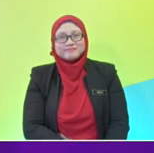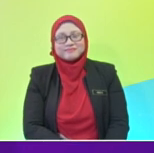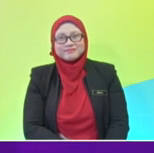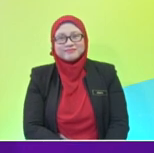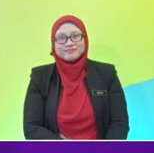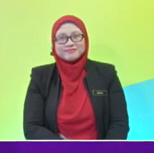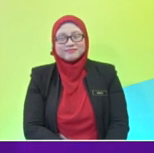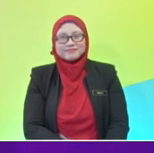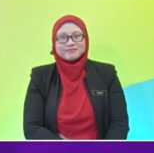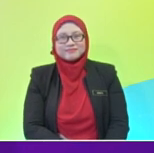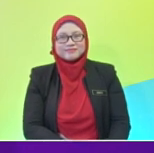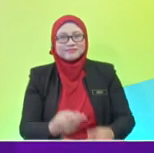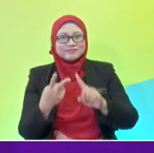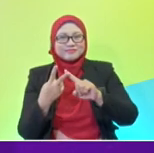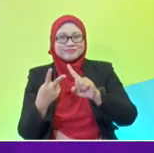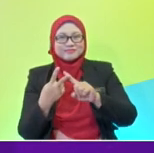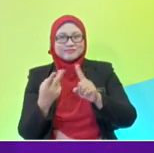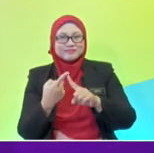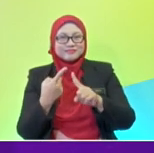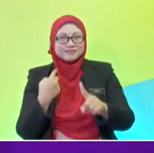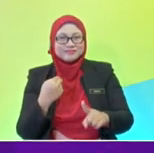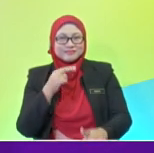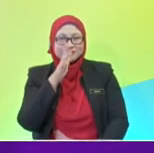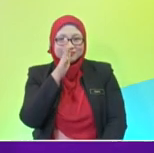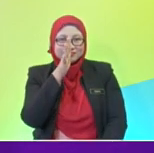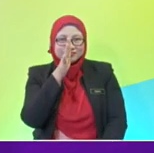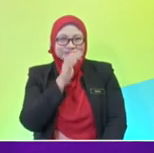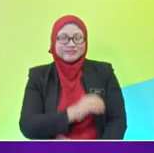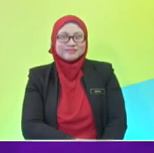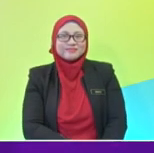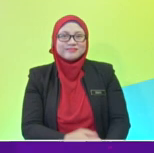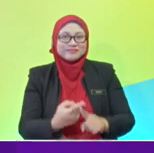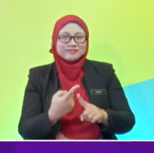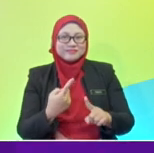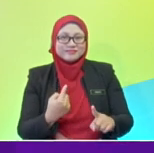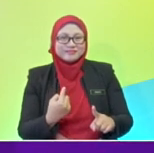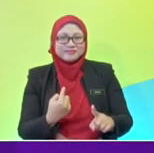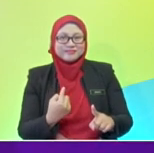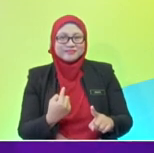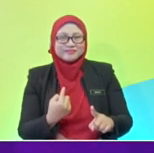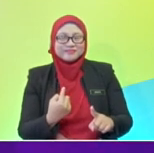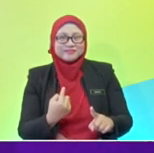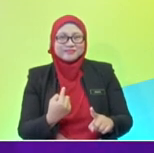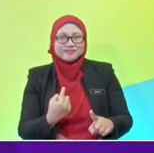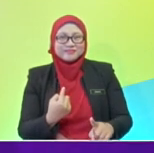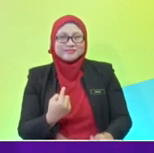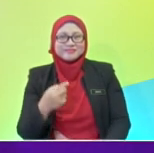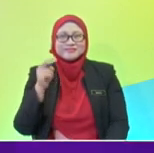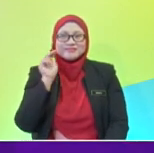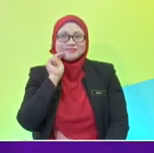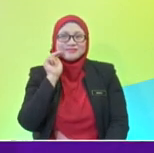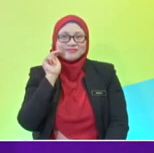Next, we have from the historical state. We have Noh Akid Shafiq from SK Kelebang Besar Melaka. Wow.